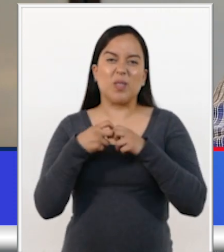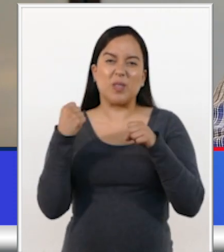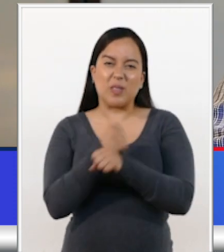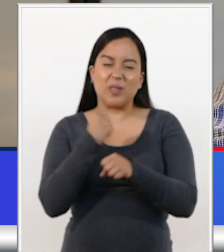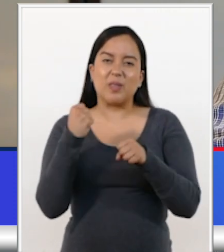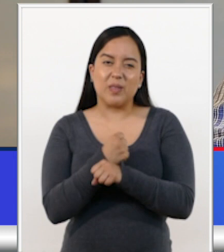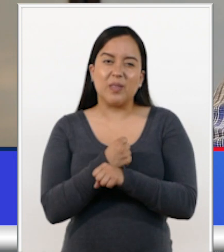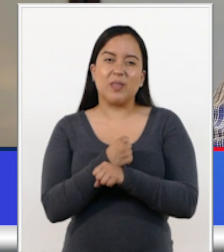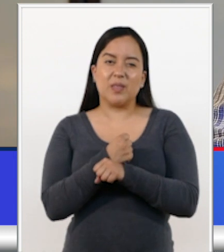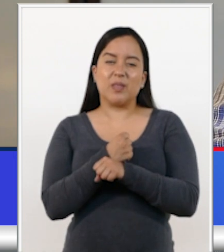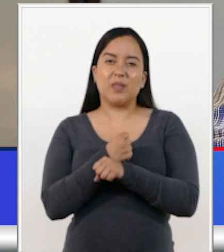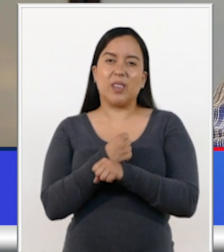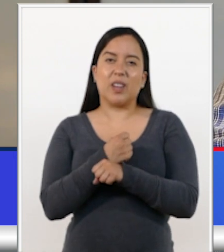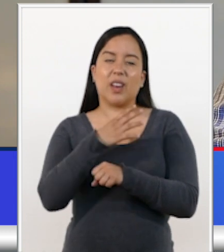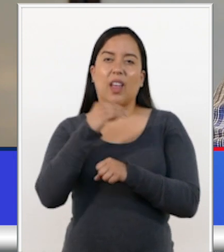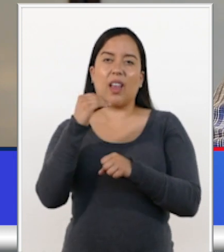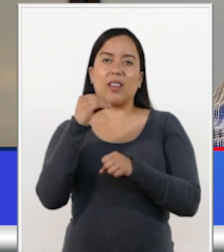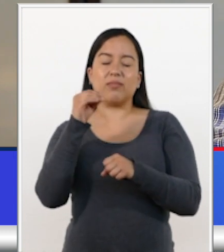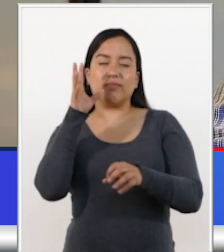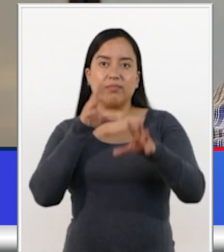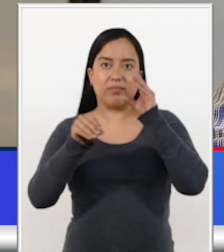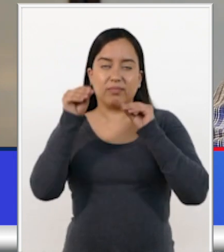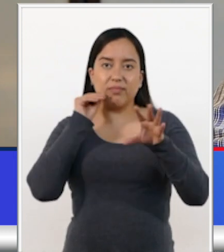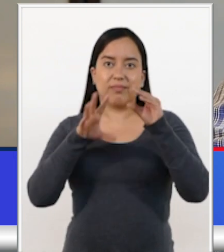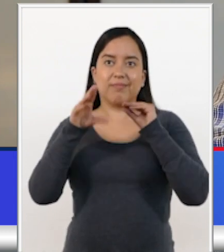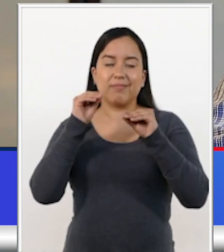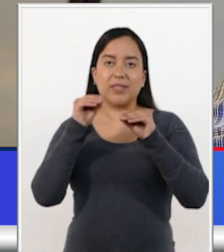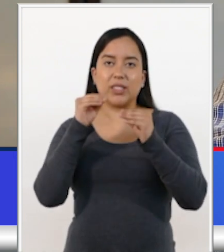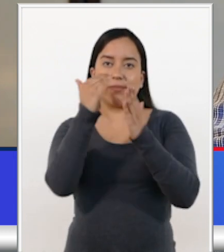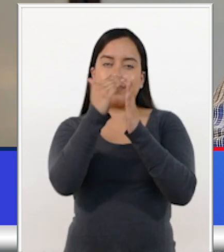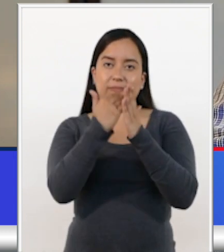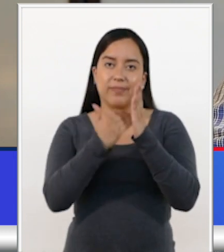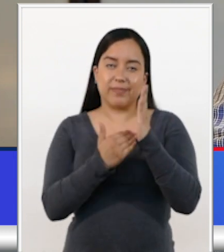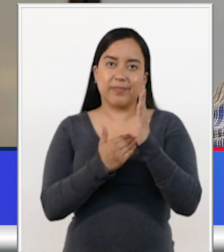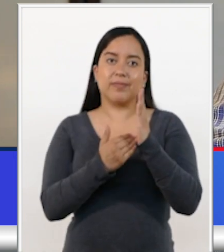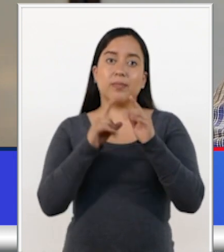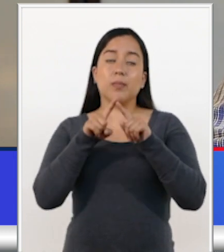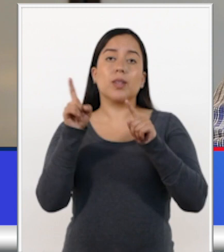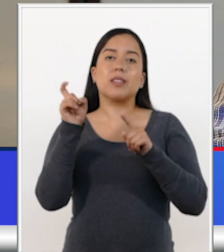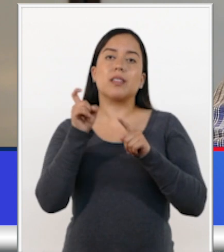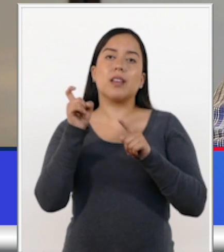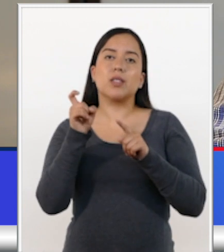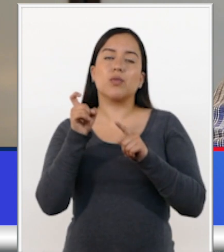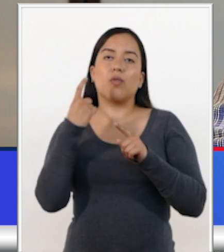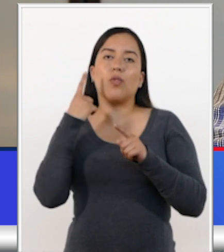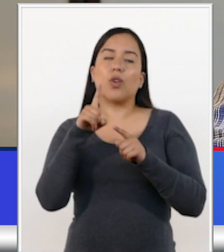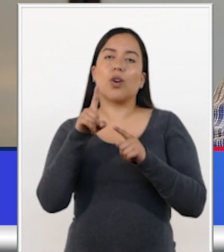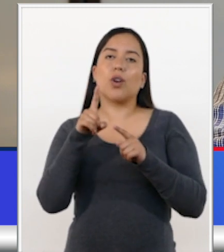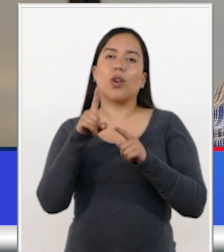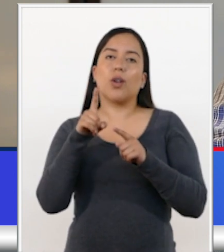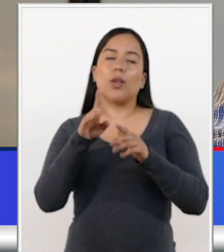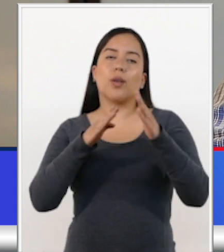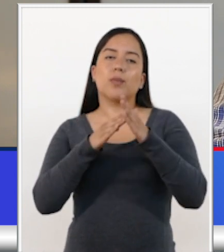a full list of measures adapted to a wide spectrum of cases, it is an effort that must be done for the sake of the individual